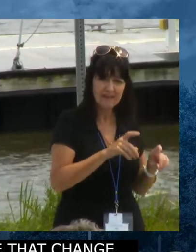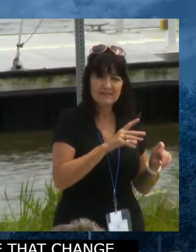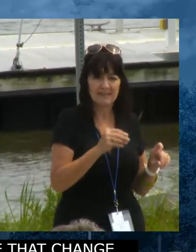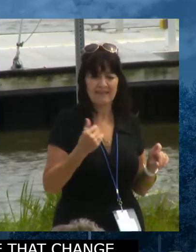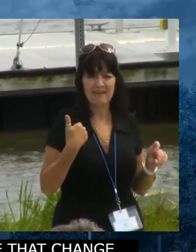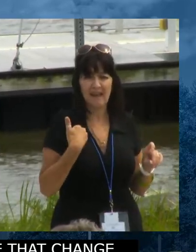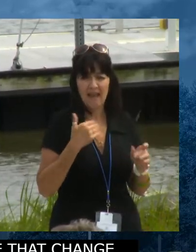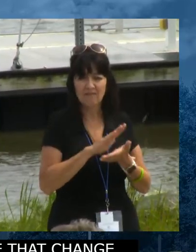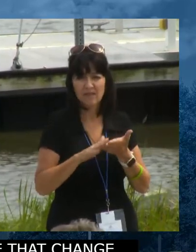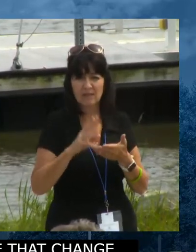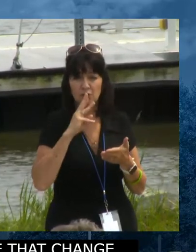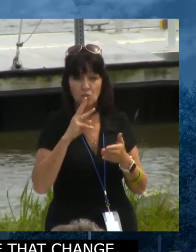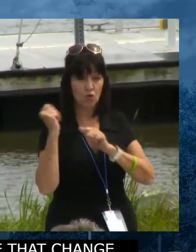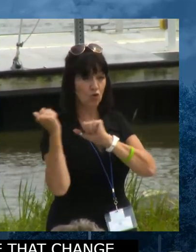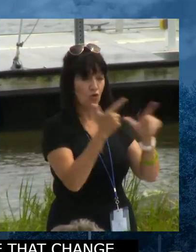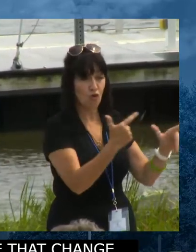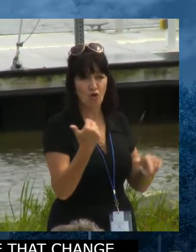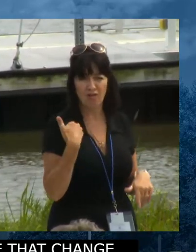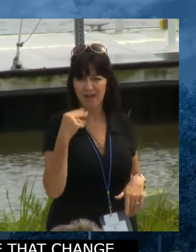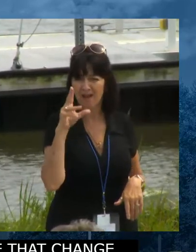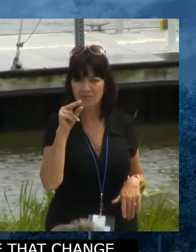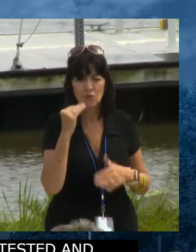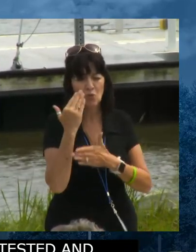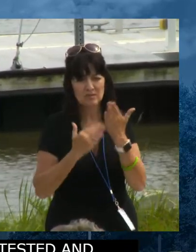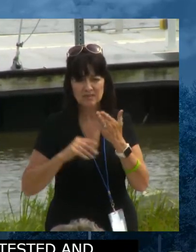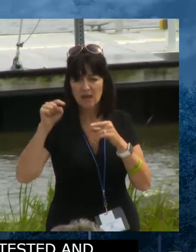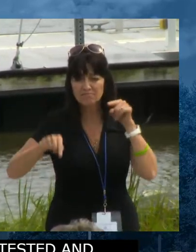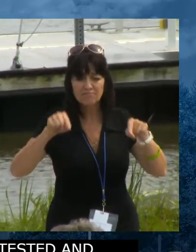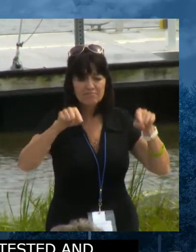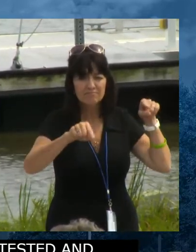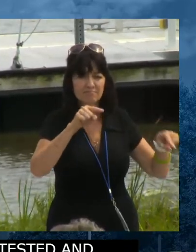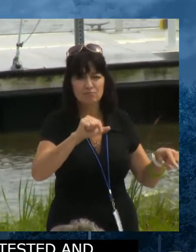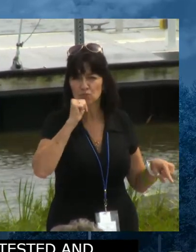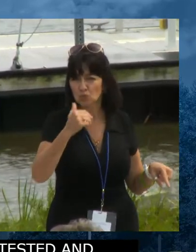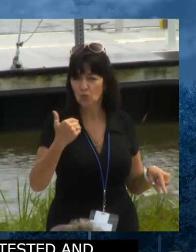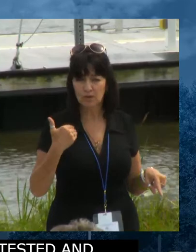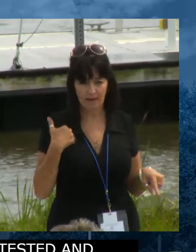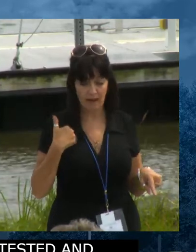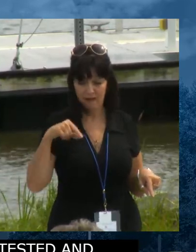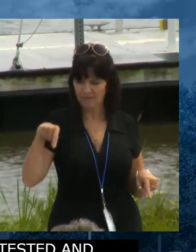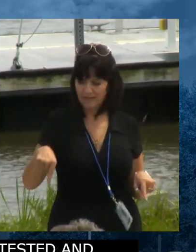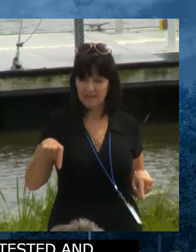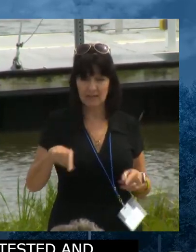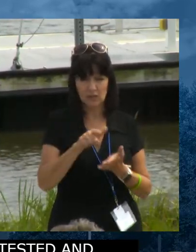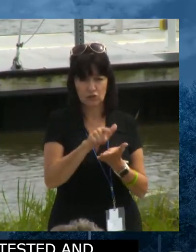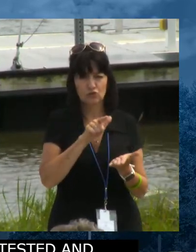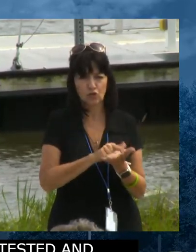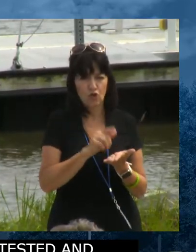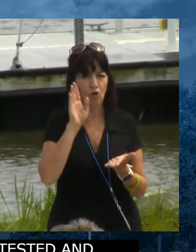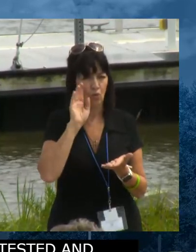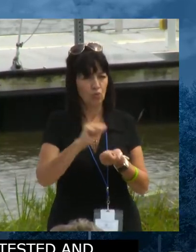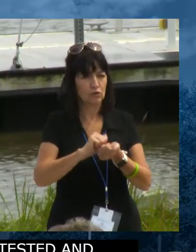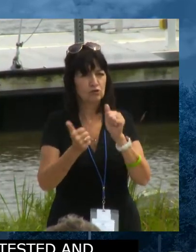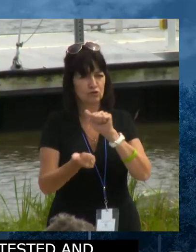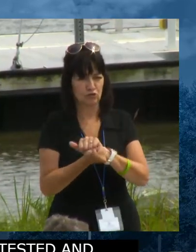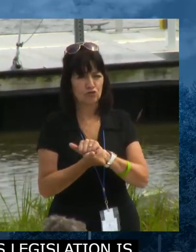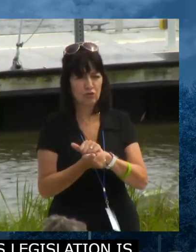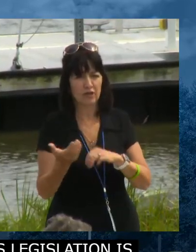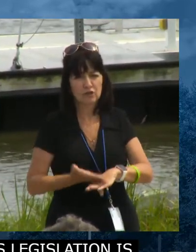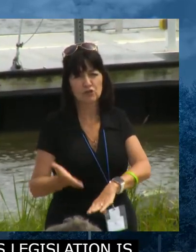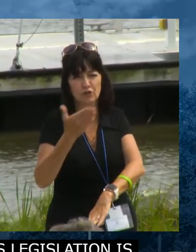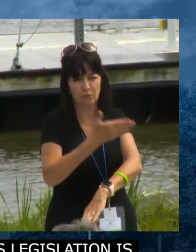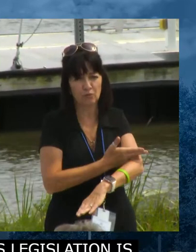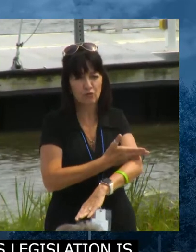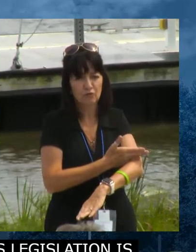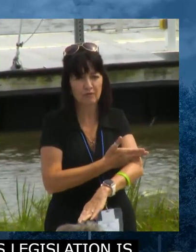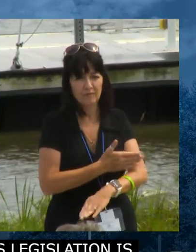in our state. This legislation is going to help change that. So today we're setting a new path forward. HB 200's creation